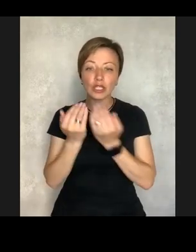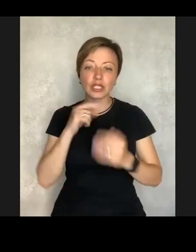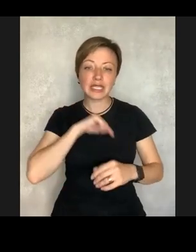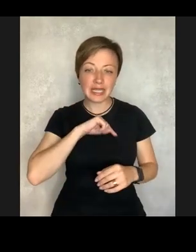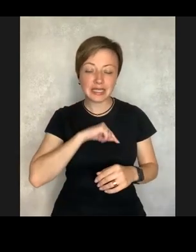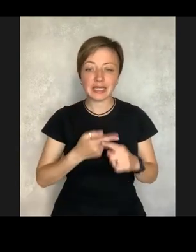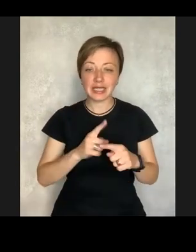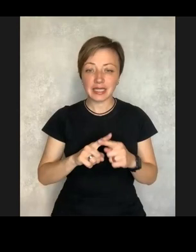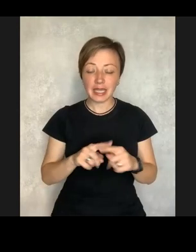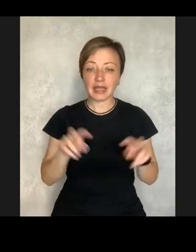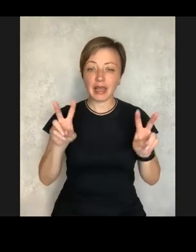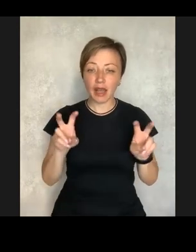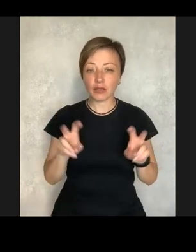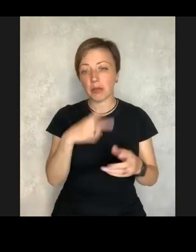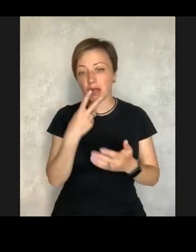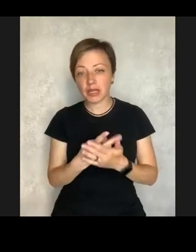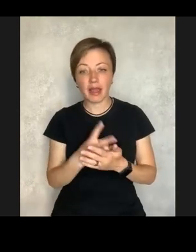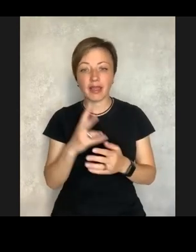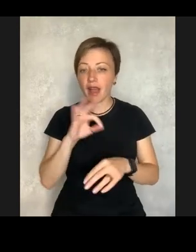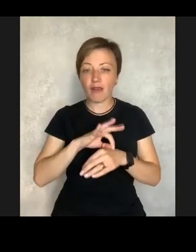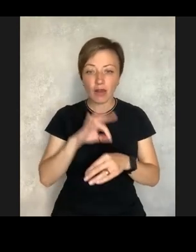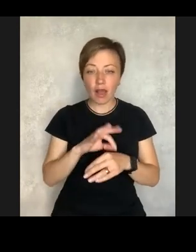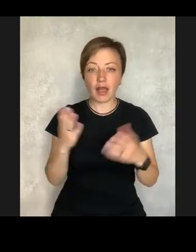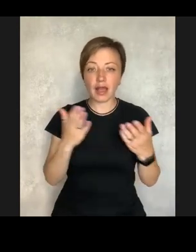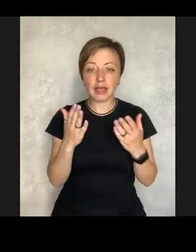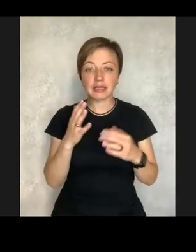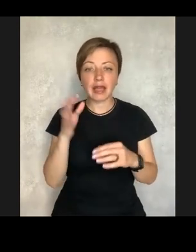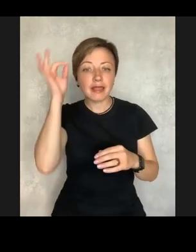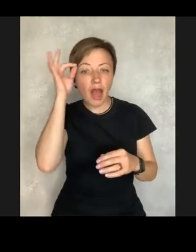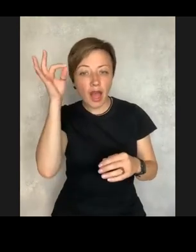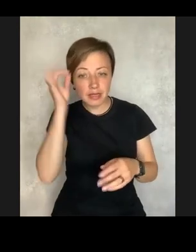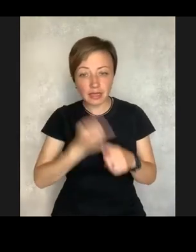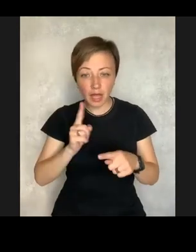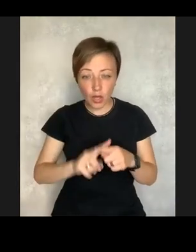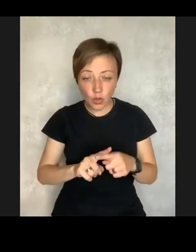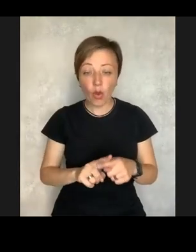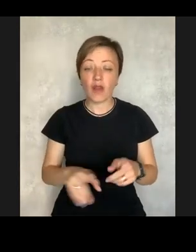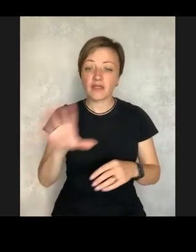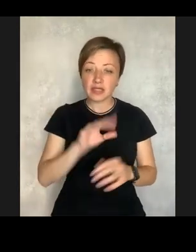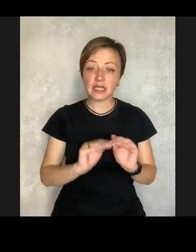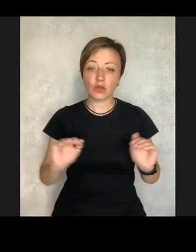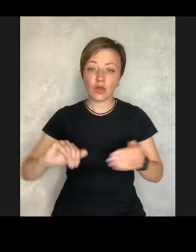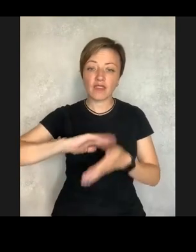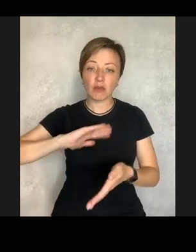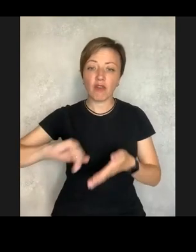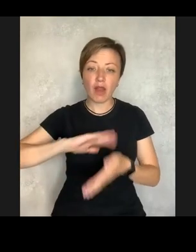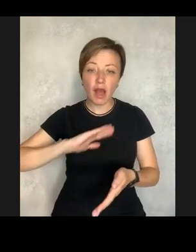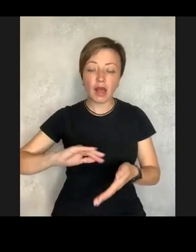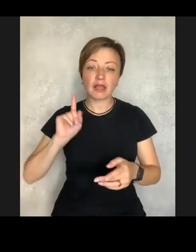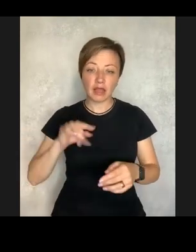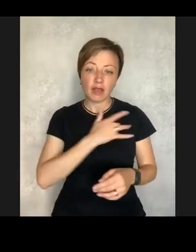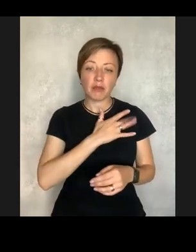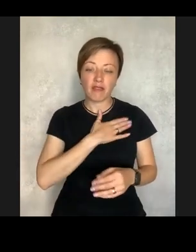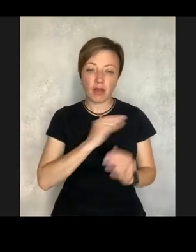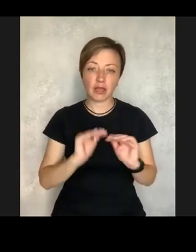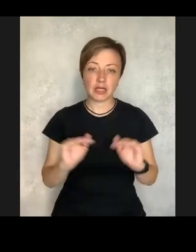autistic features. And this diagnosis, this is allegedly not the